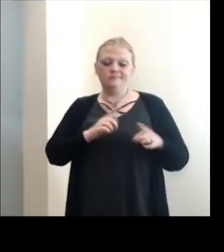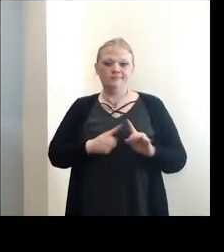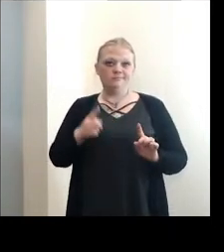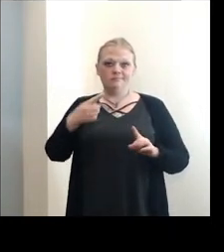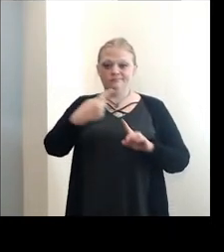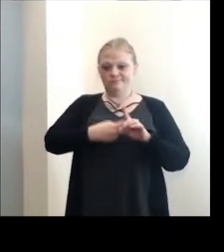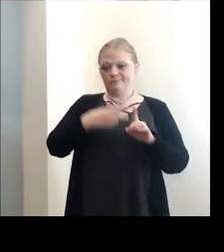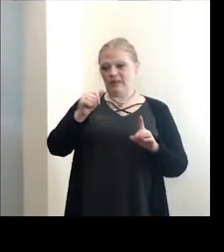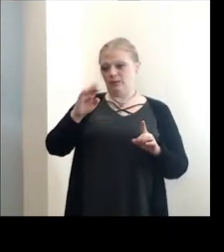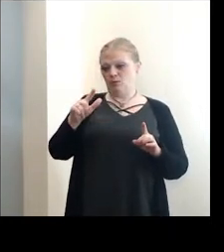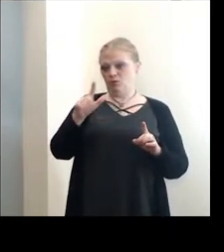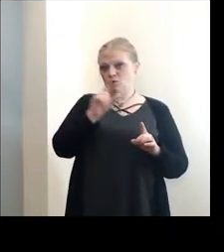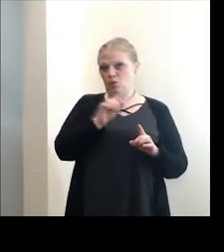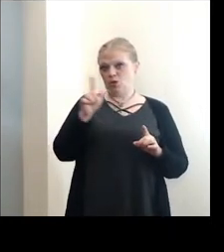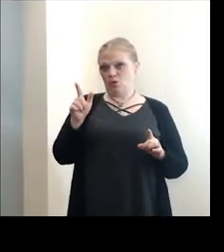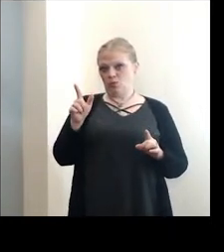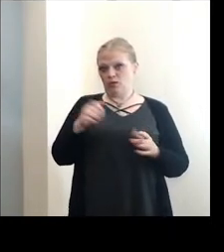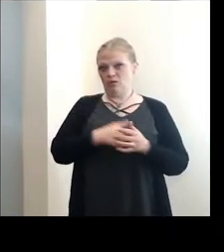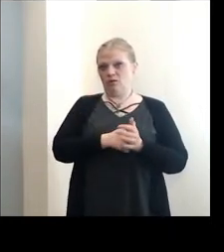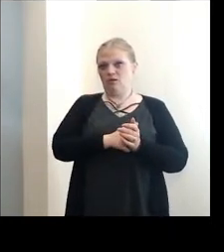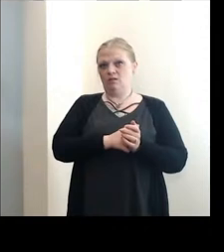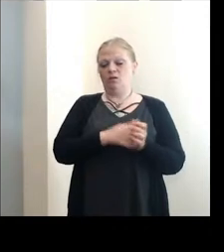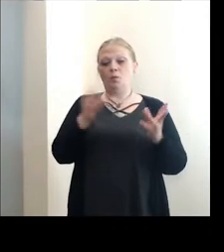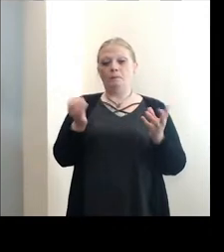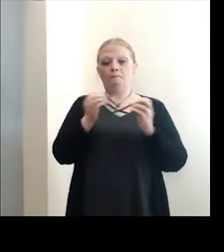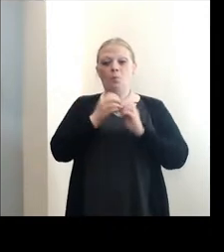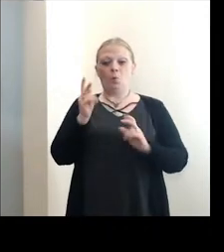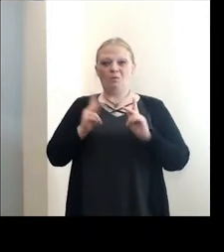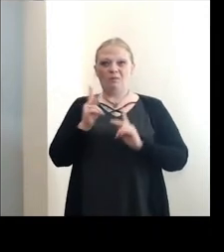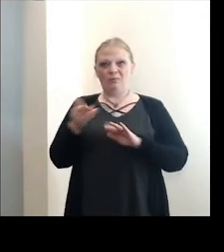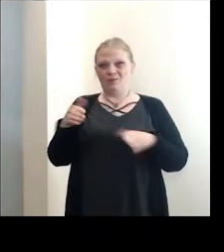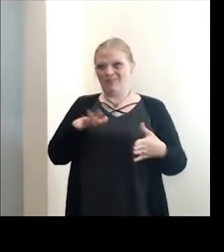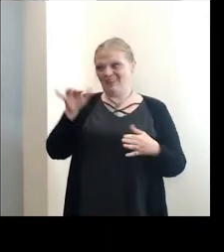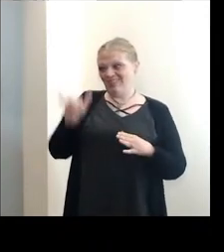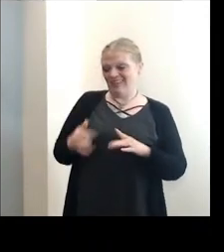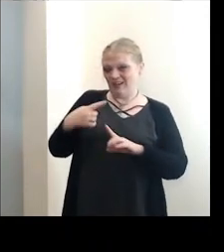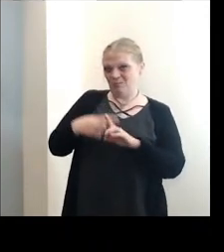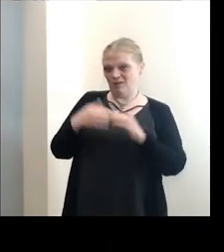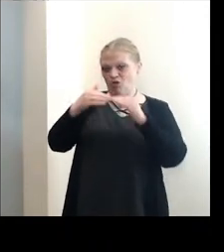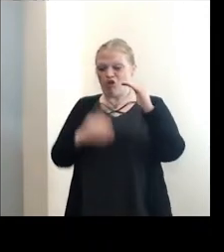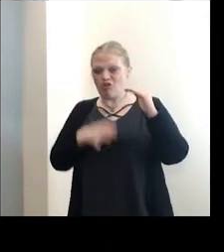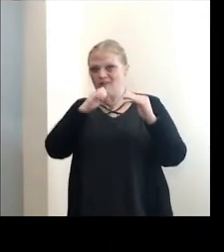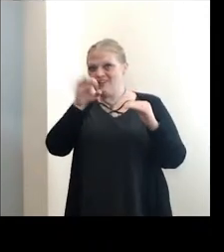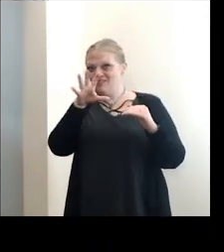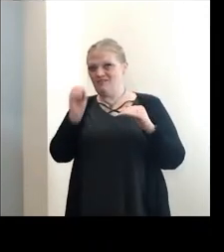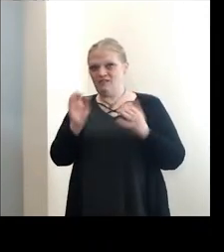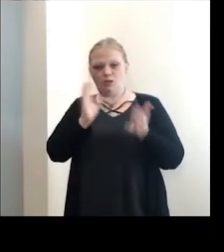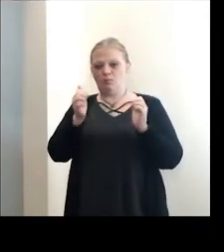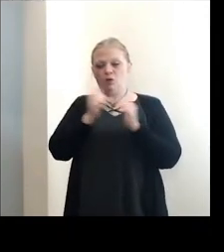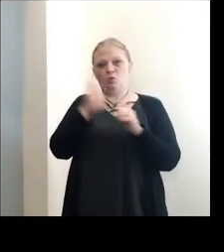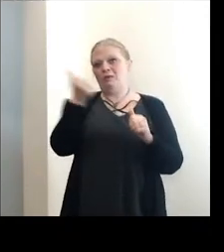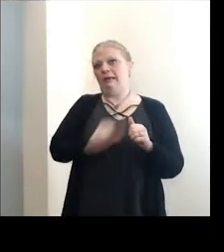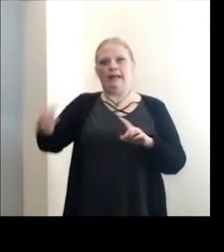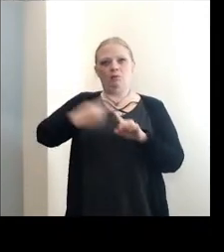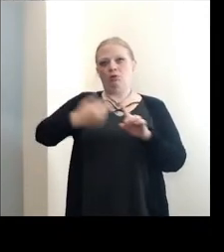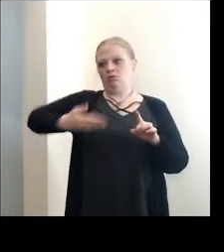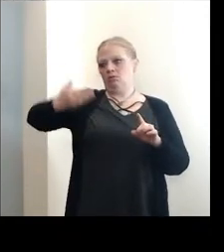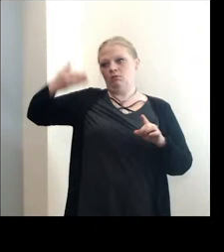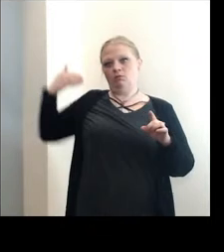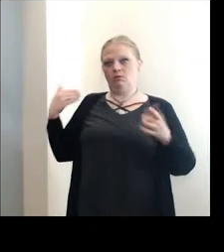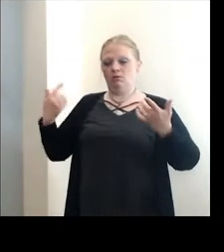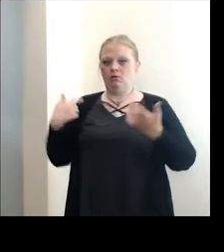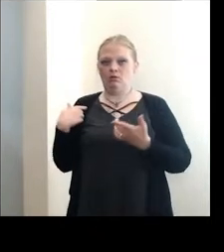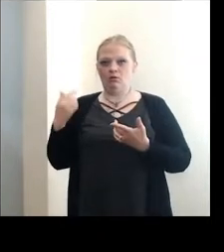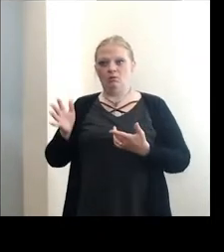April 2021, more people died in that month under the age of 50 than any prior month. Previously it was